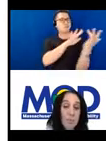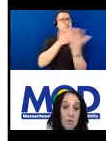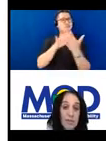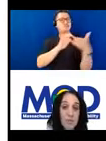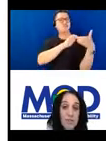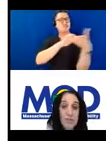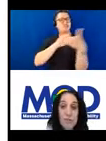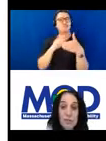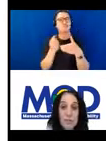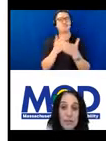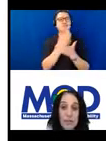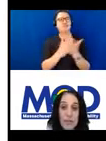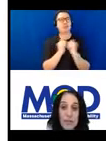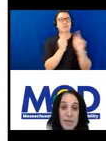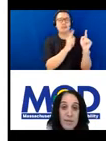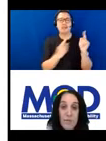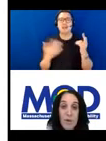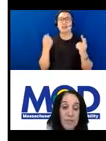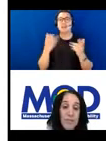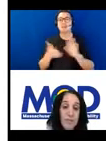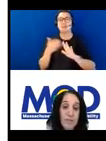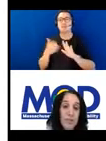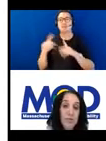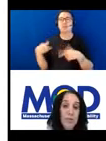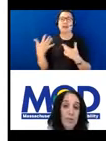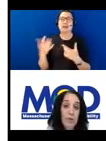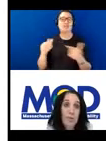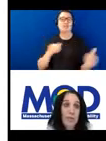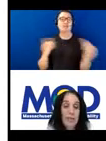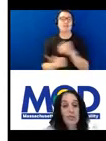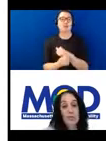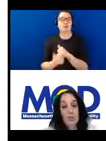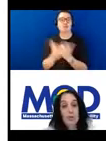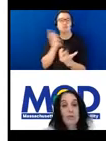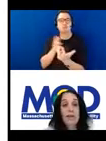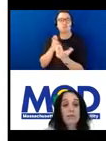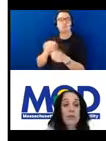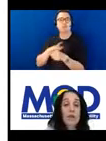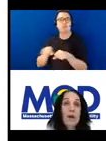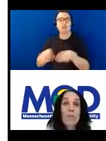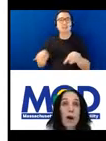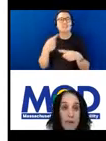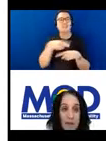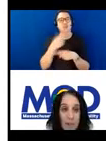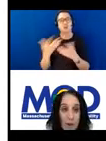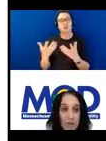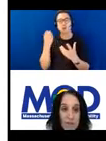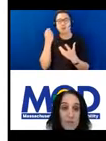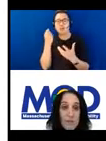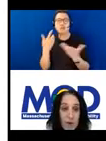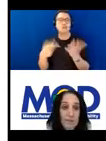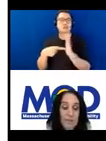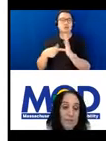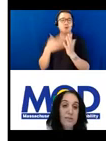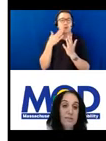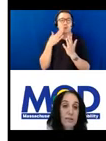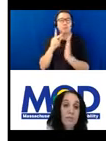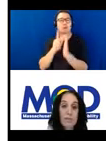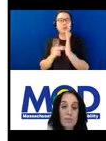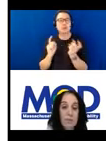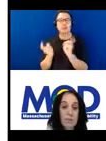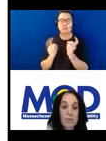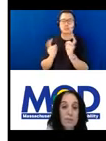their operations due to the pandemic and wanted to understand what their obligations were around modifying policies and practices